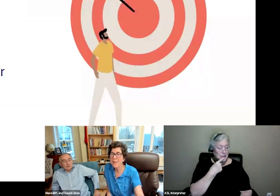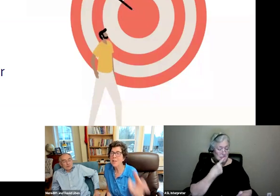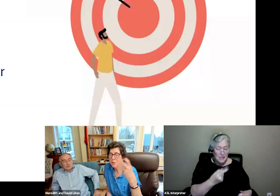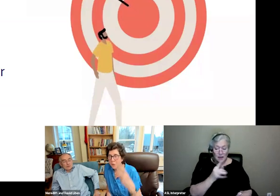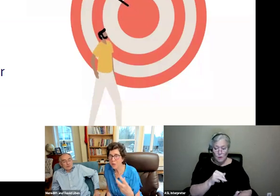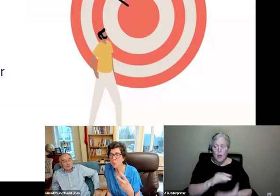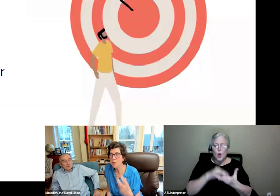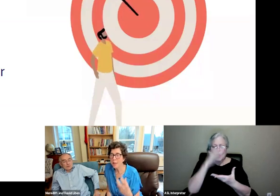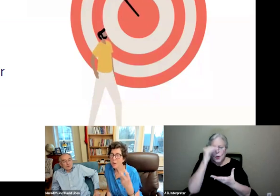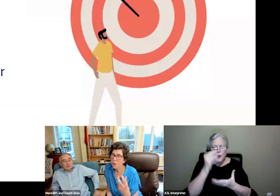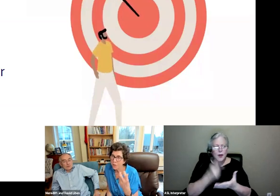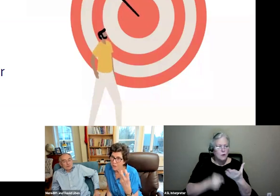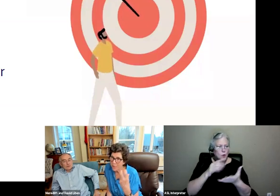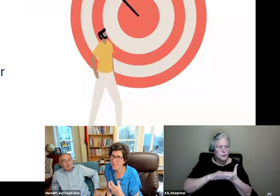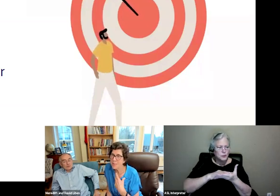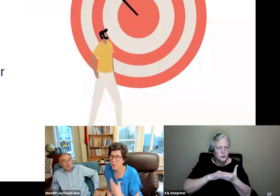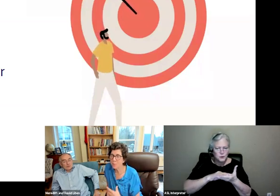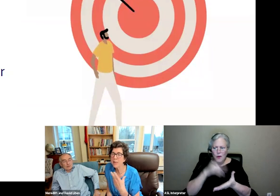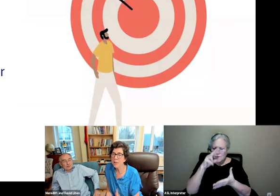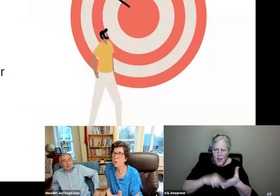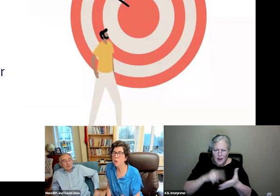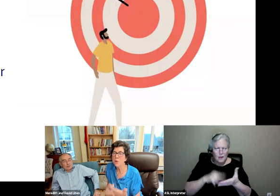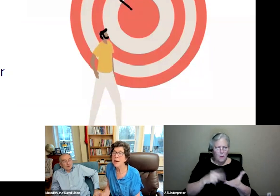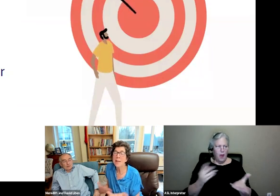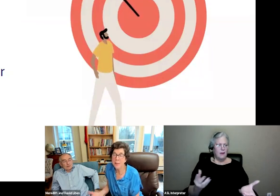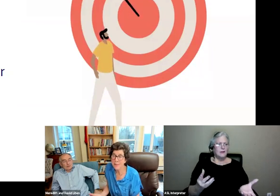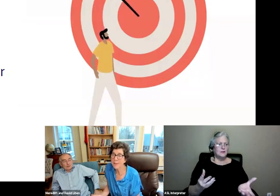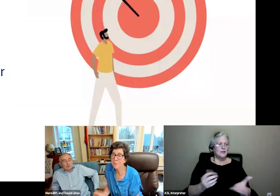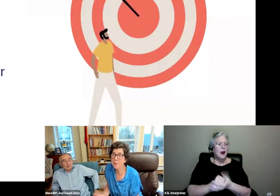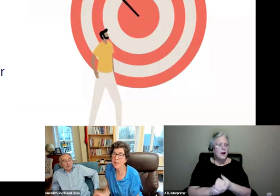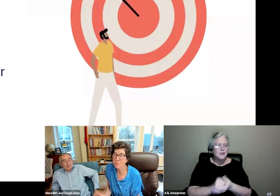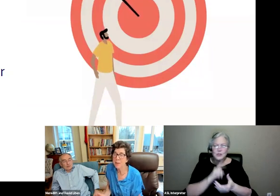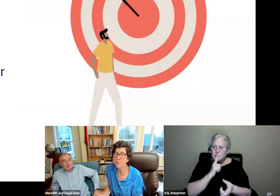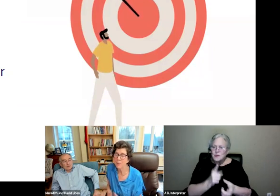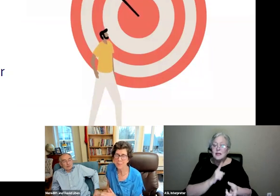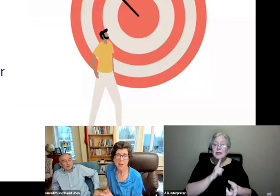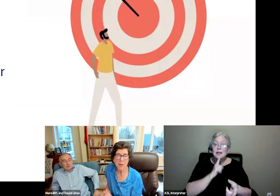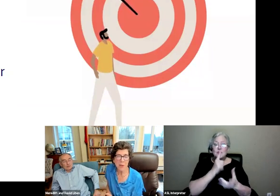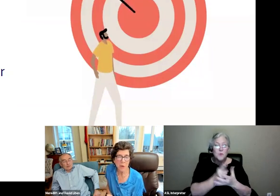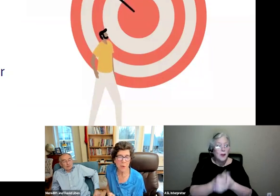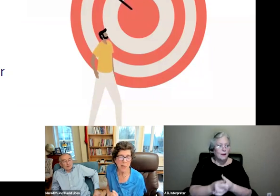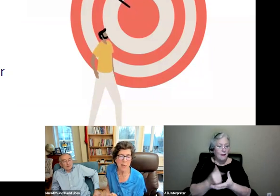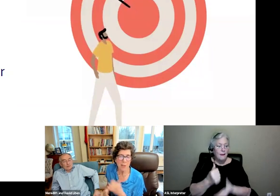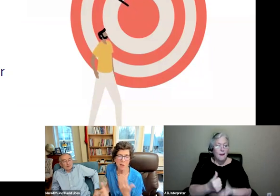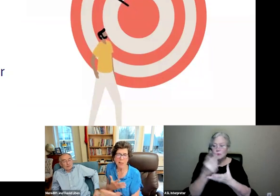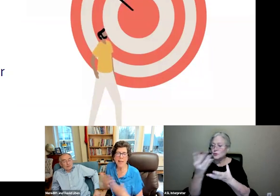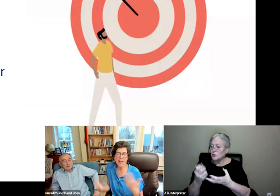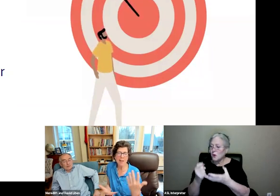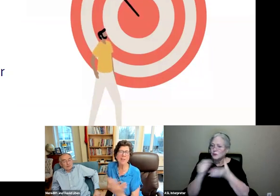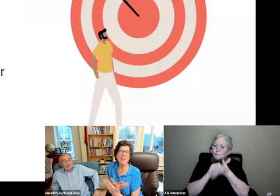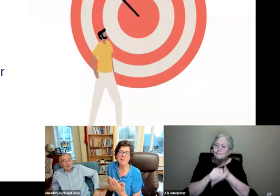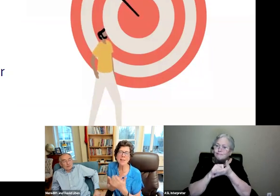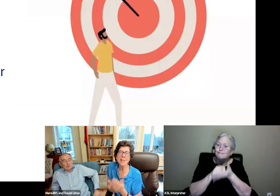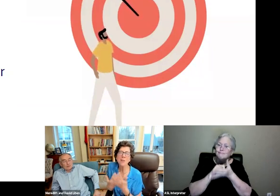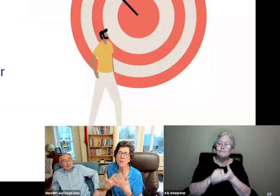does for fueling the ideas in your brain that you're dying then to put down on paper. So, again,